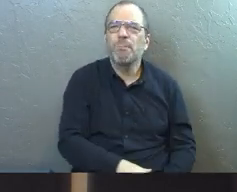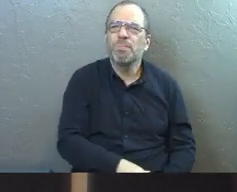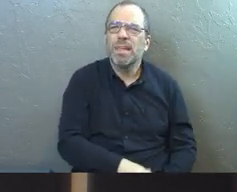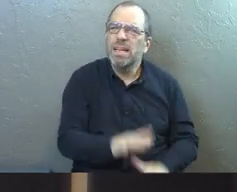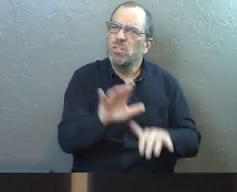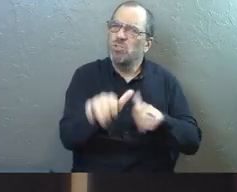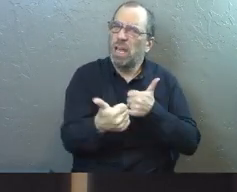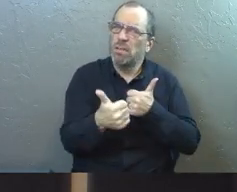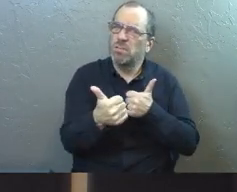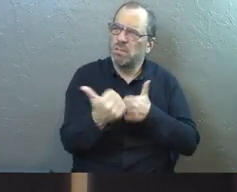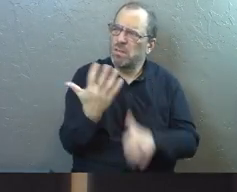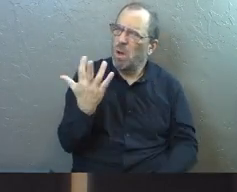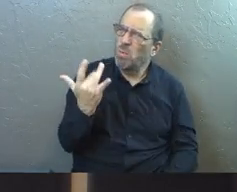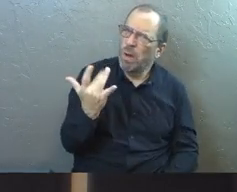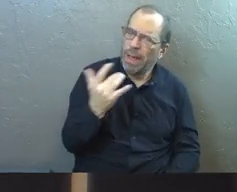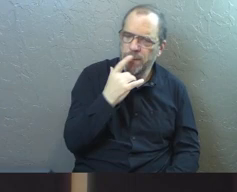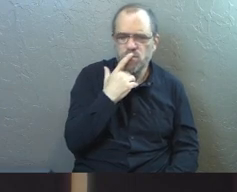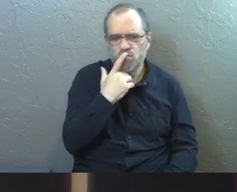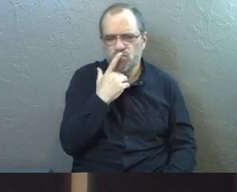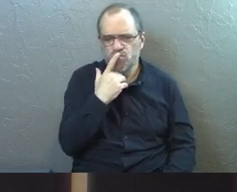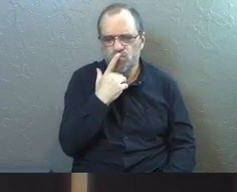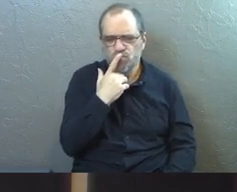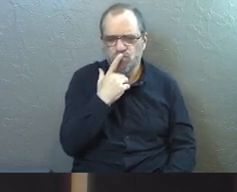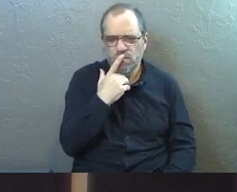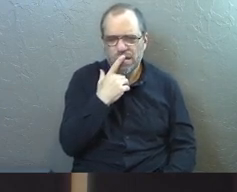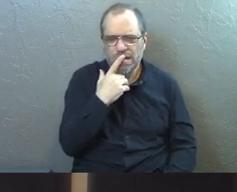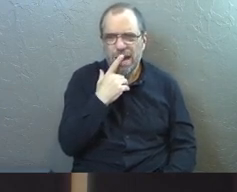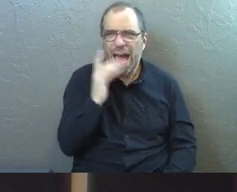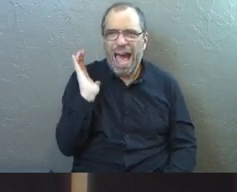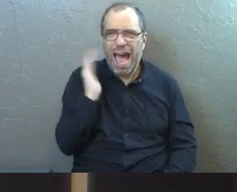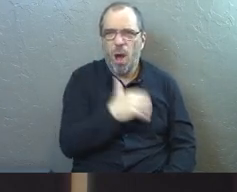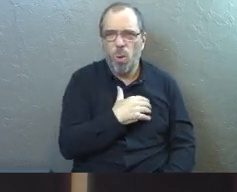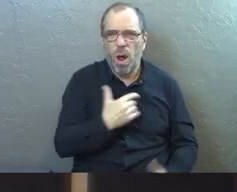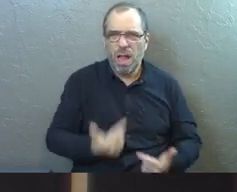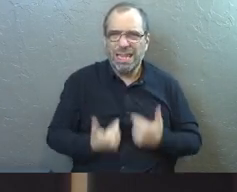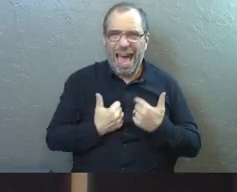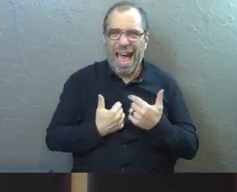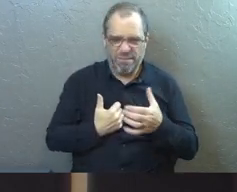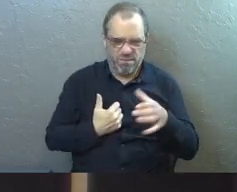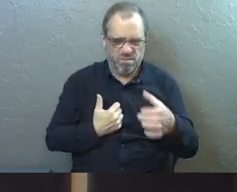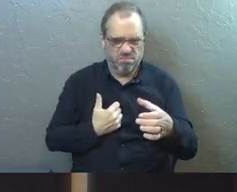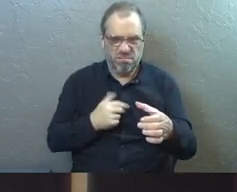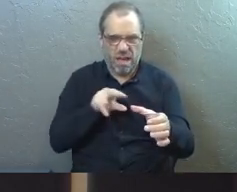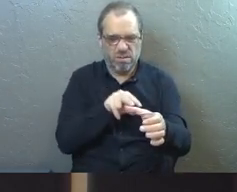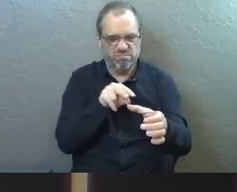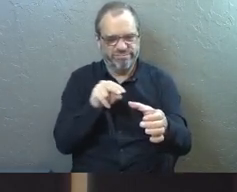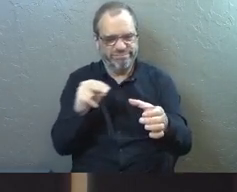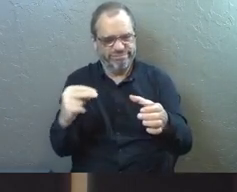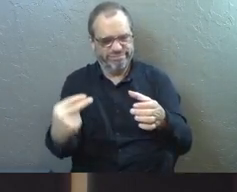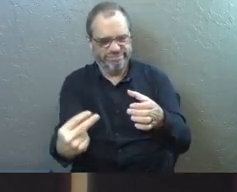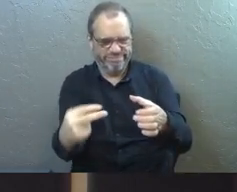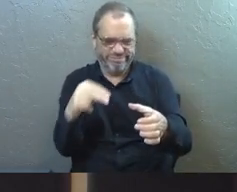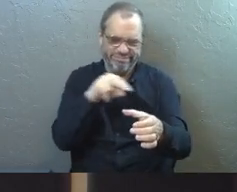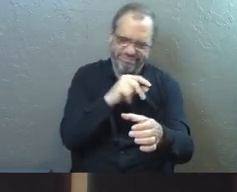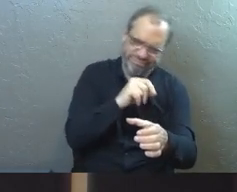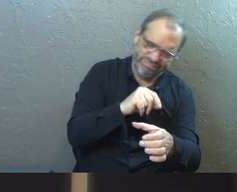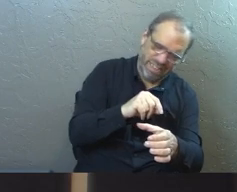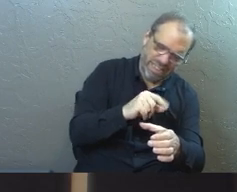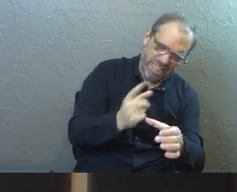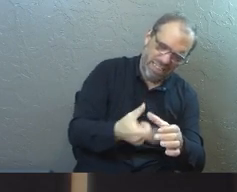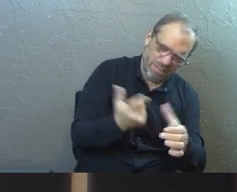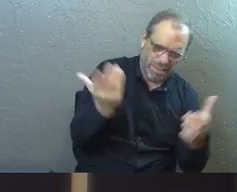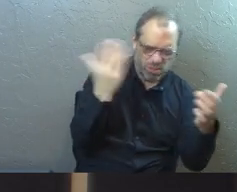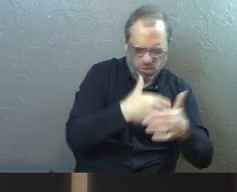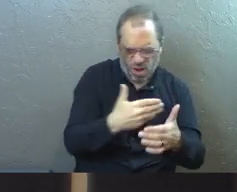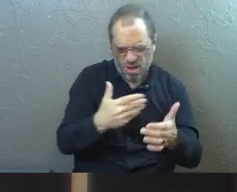I think it's challenging for us because of the way that we view our life. I think sometimes we have the idea that sometimes it's dark,